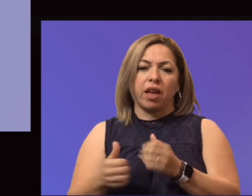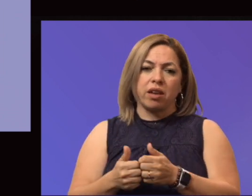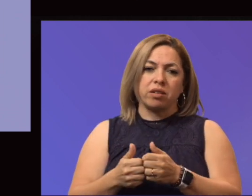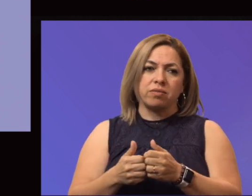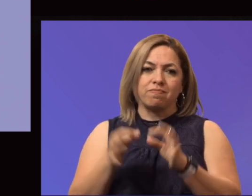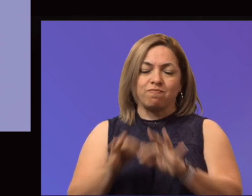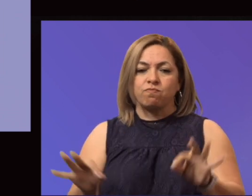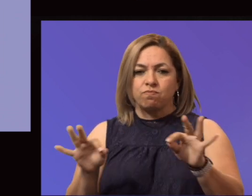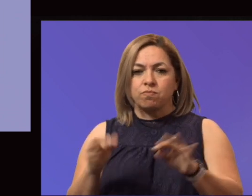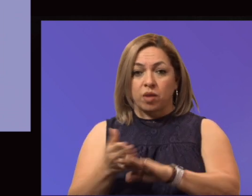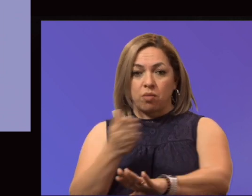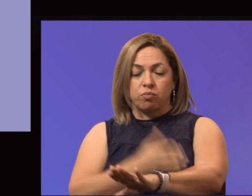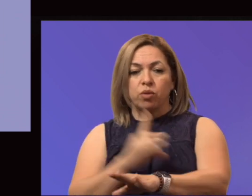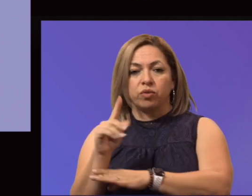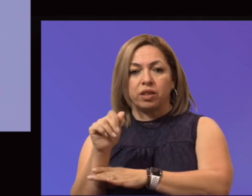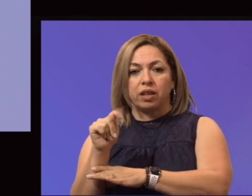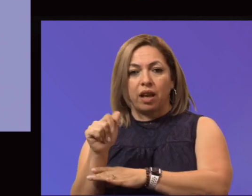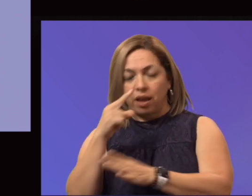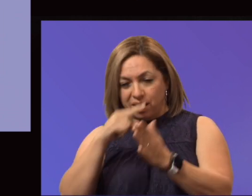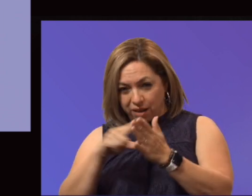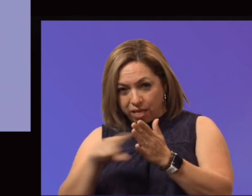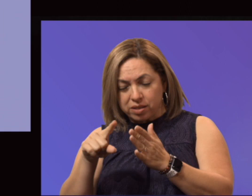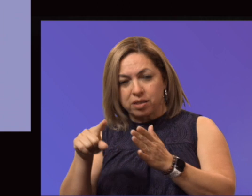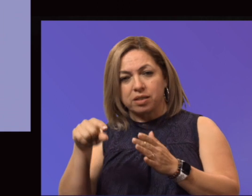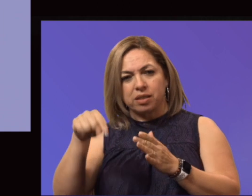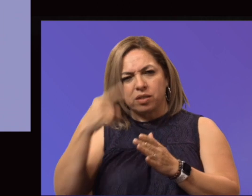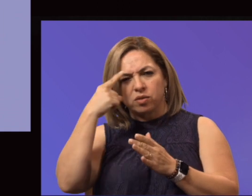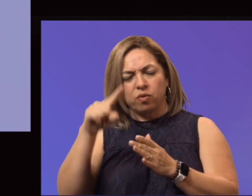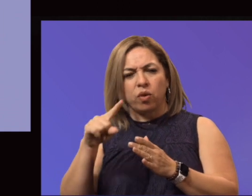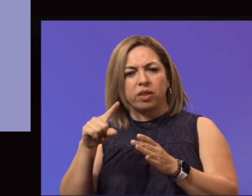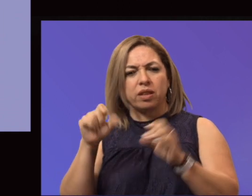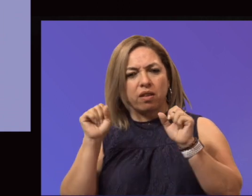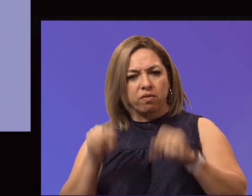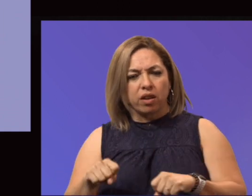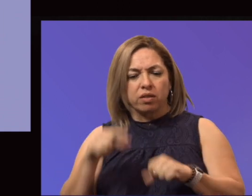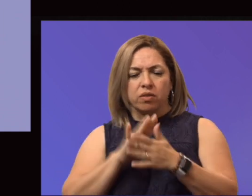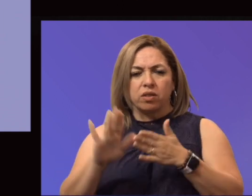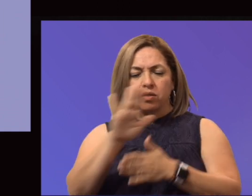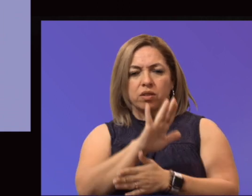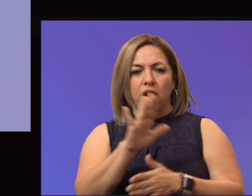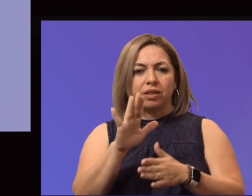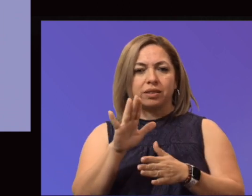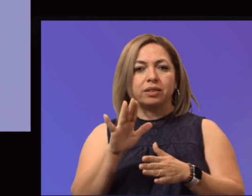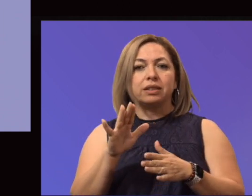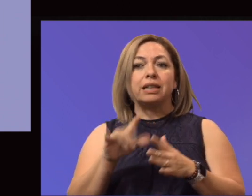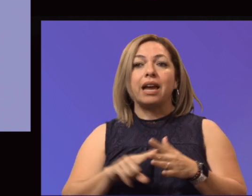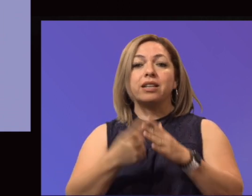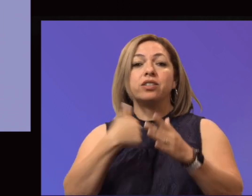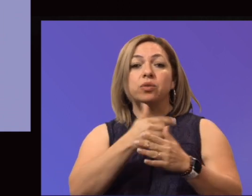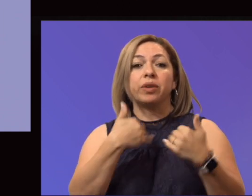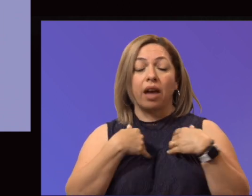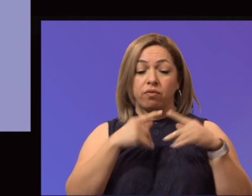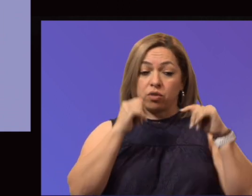of Savitas analytics to explore the effectiveness of the college success initiatives that we have had. So some examples are tutoring